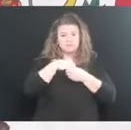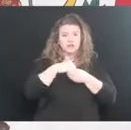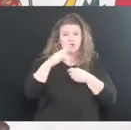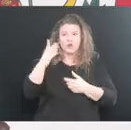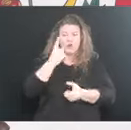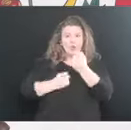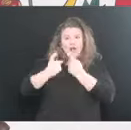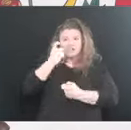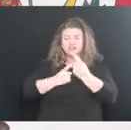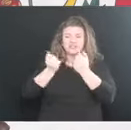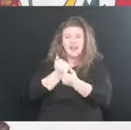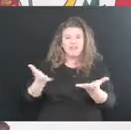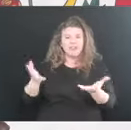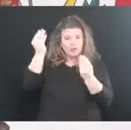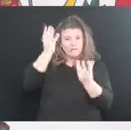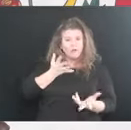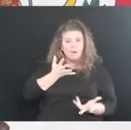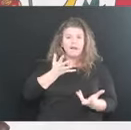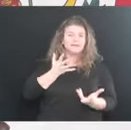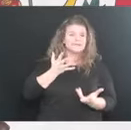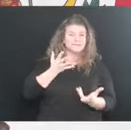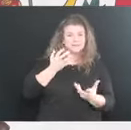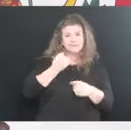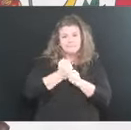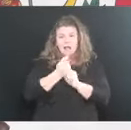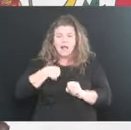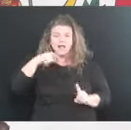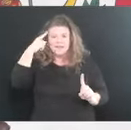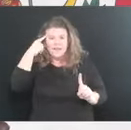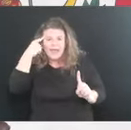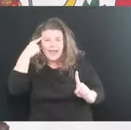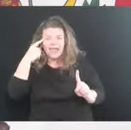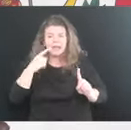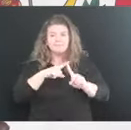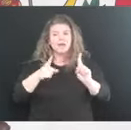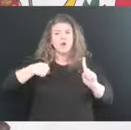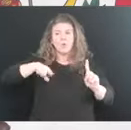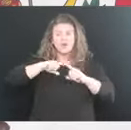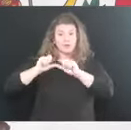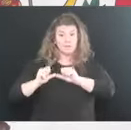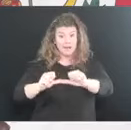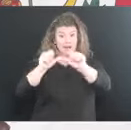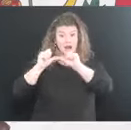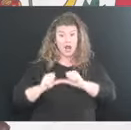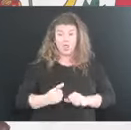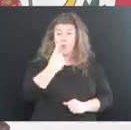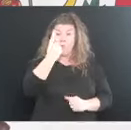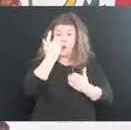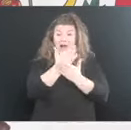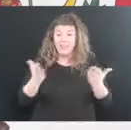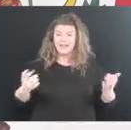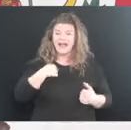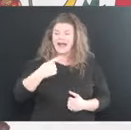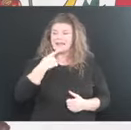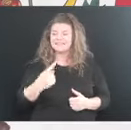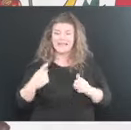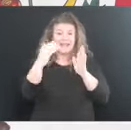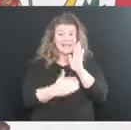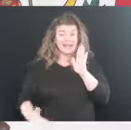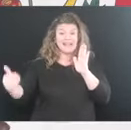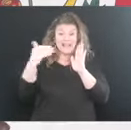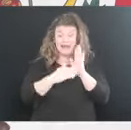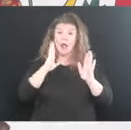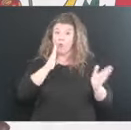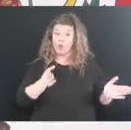questions and all that. But, uh, but let's just keep at it, West Virginia. The one thing that I keep saying over and over and I'll end with